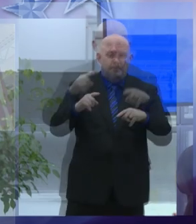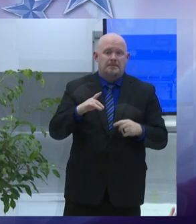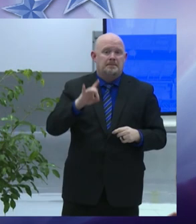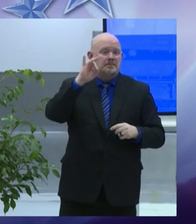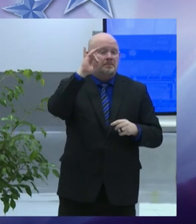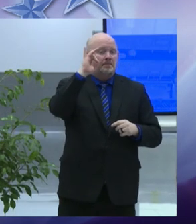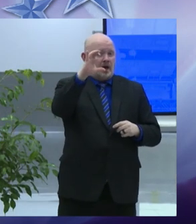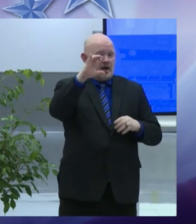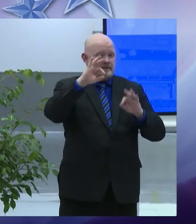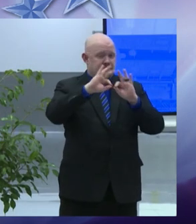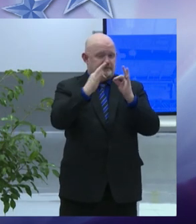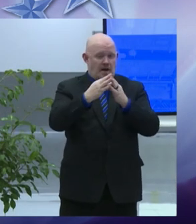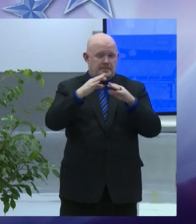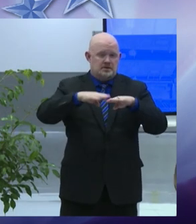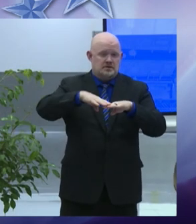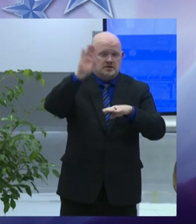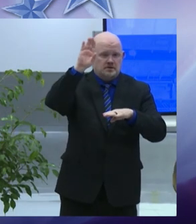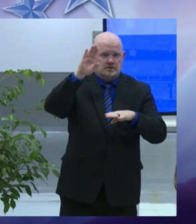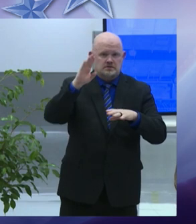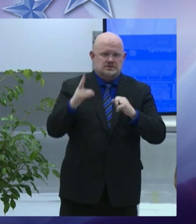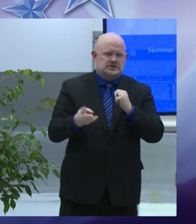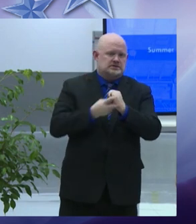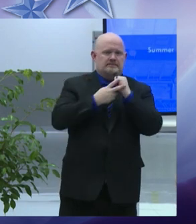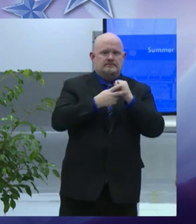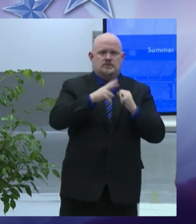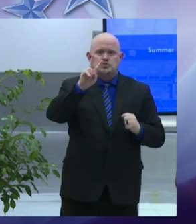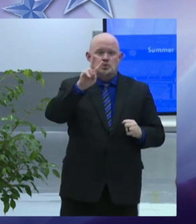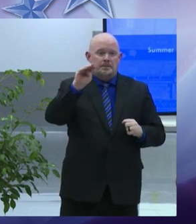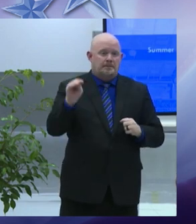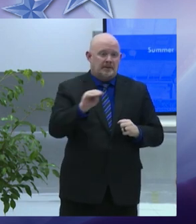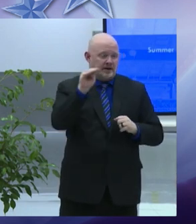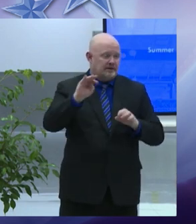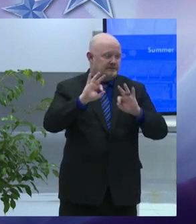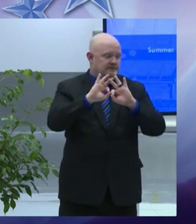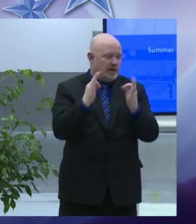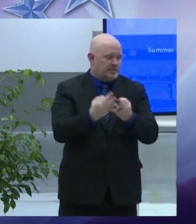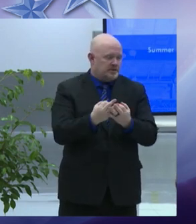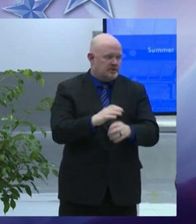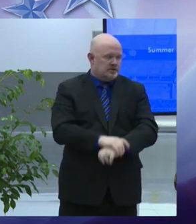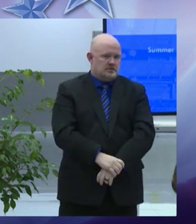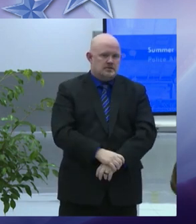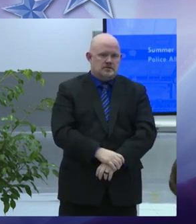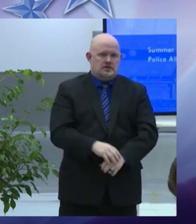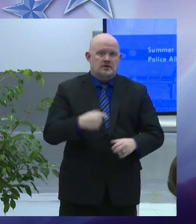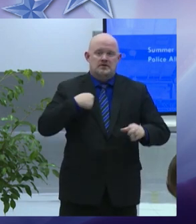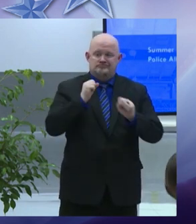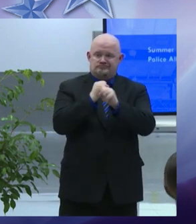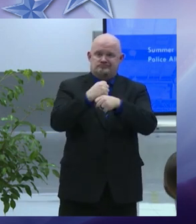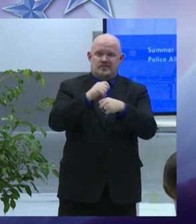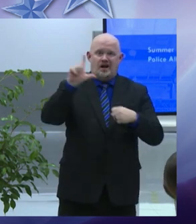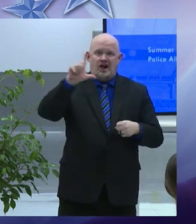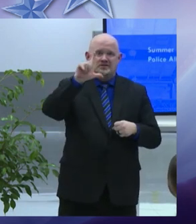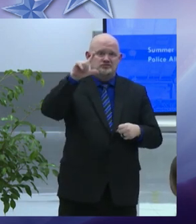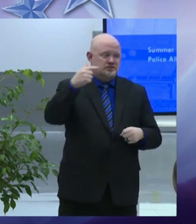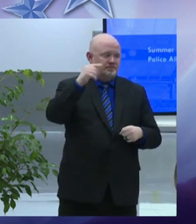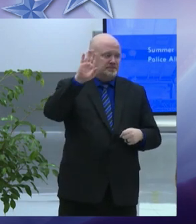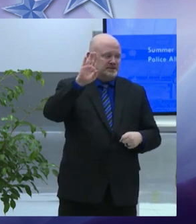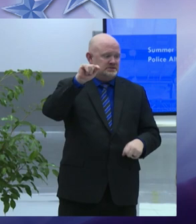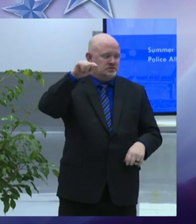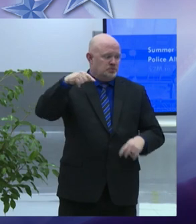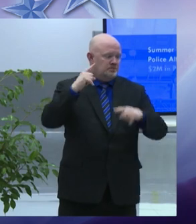we created the city's first ever lgbtq plus advisory group ensuring their voices inform the services of city government